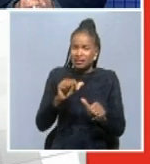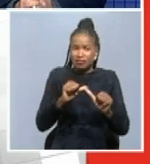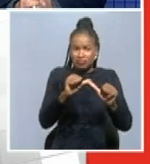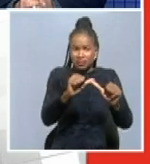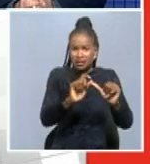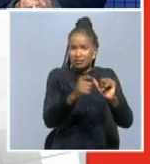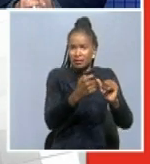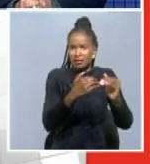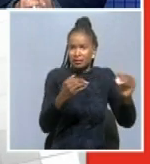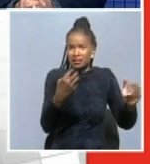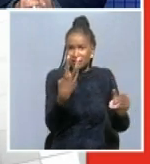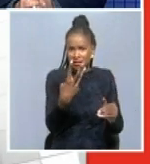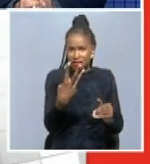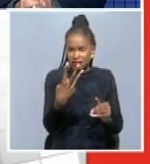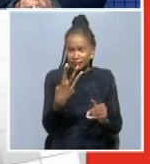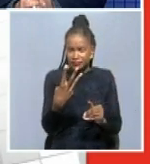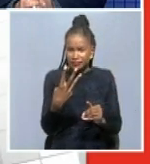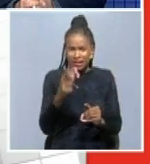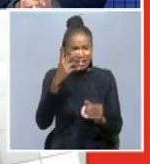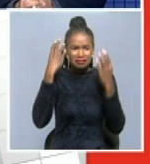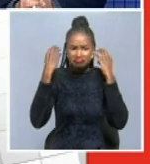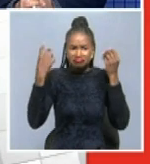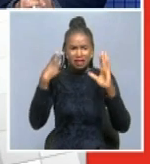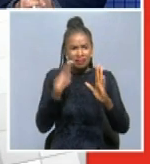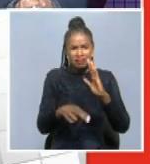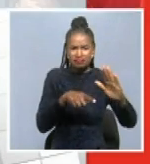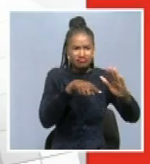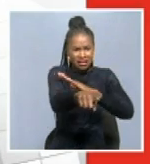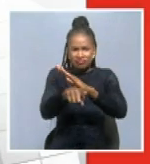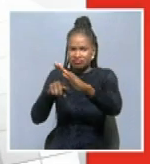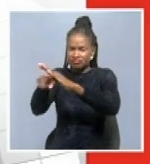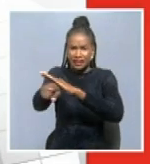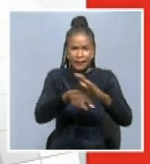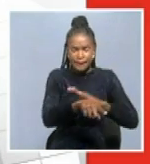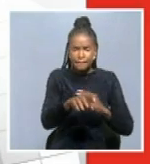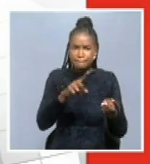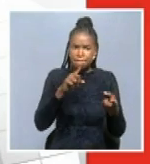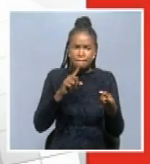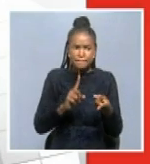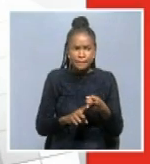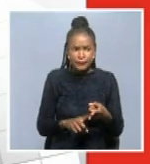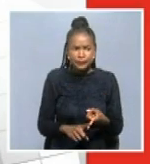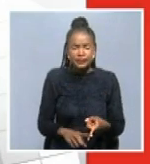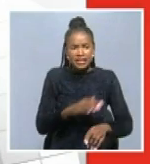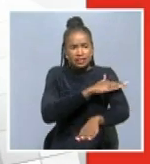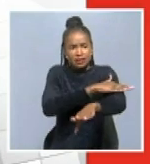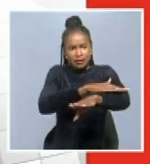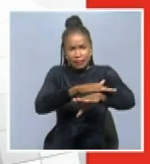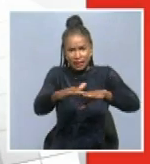Welfast Bay, Sock of Mound, and Arandez. And these are the C-28 road,